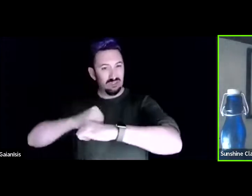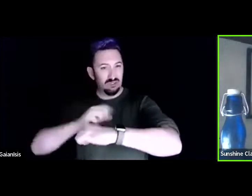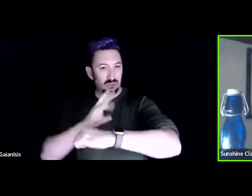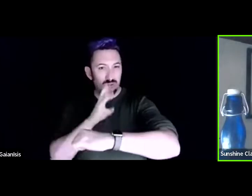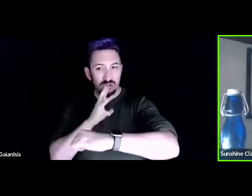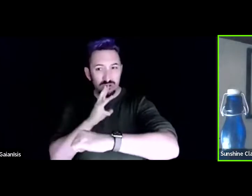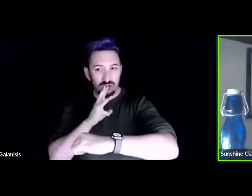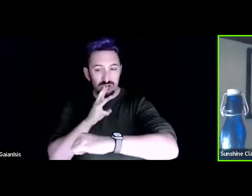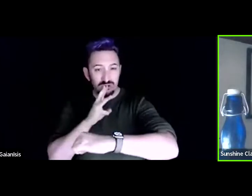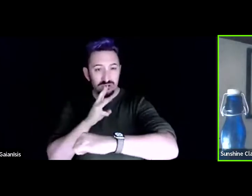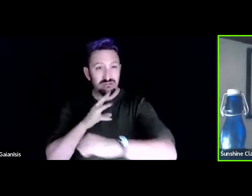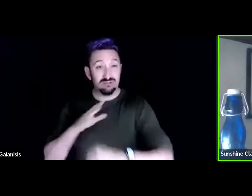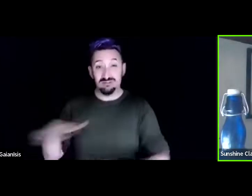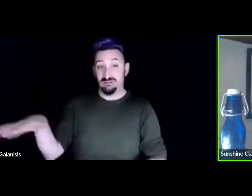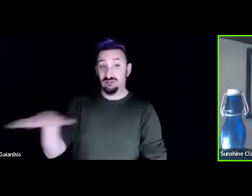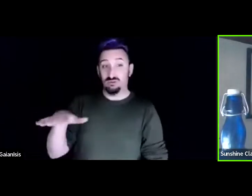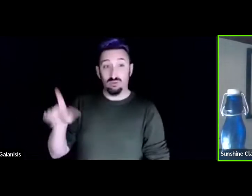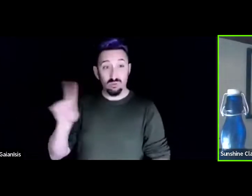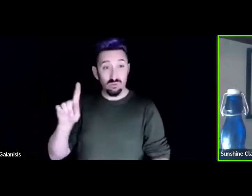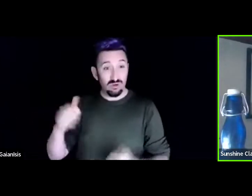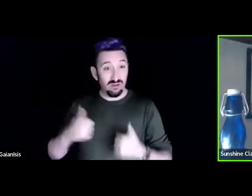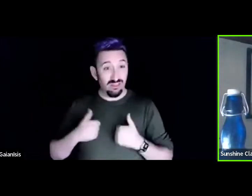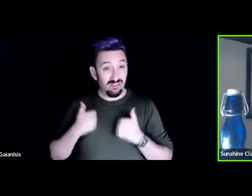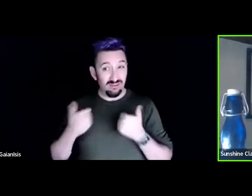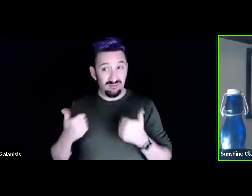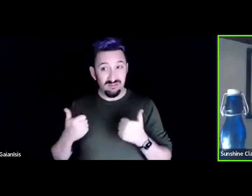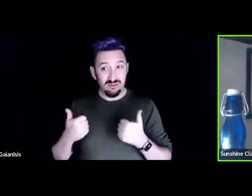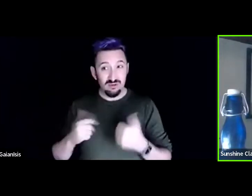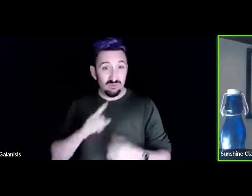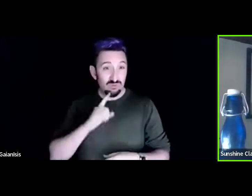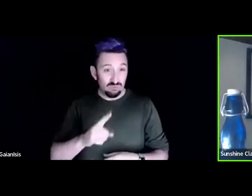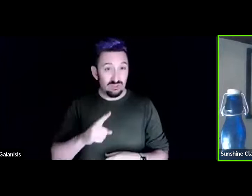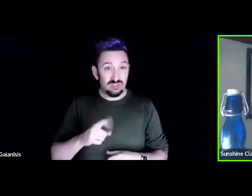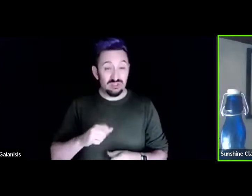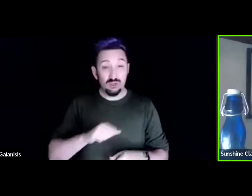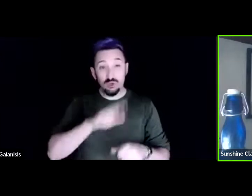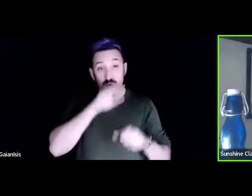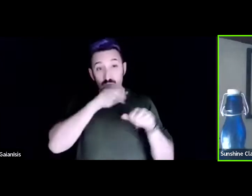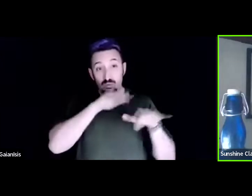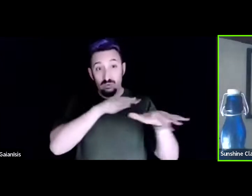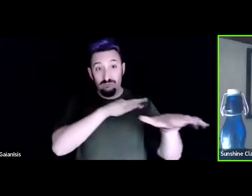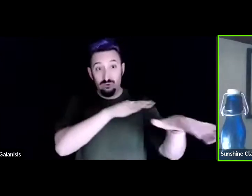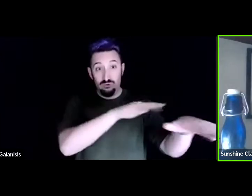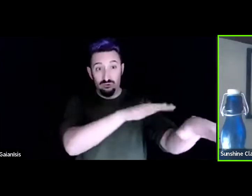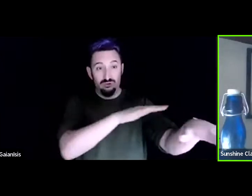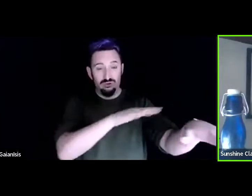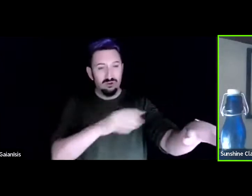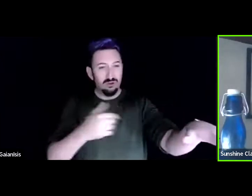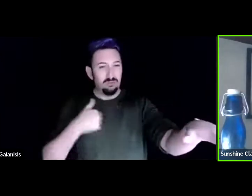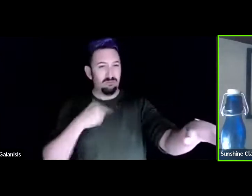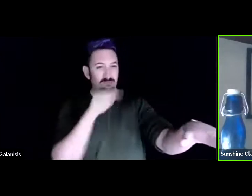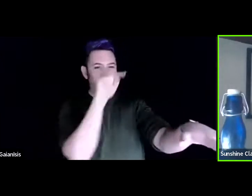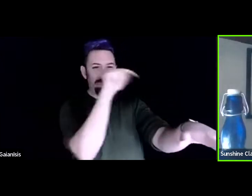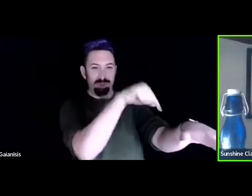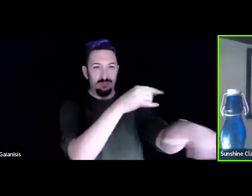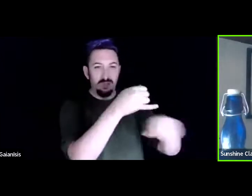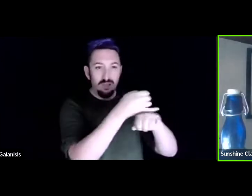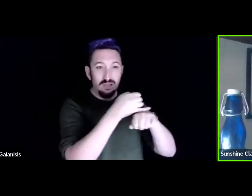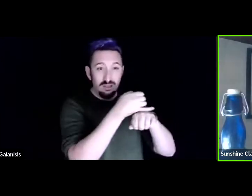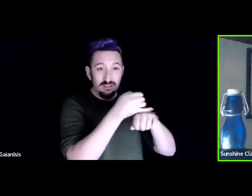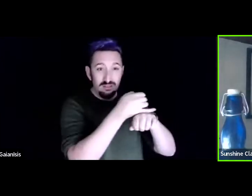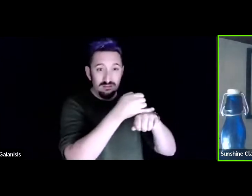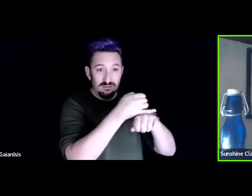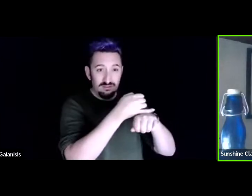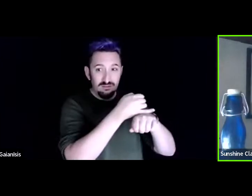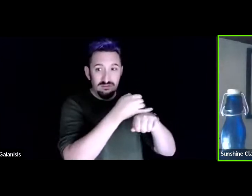live, I live in an island in the middle of a river when I'm home on the reservation. So the water surrounds us. It gives